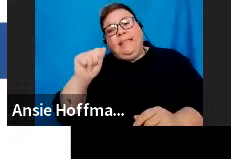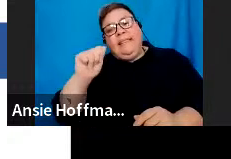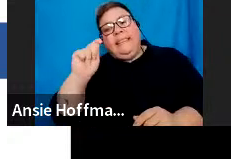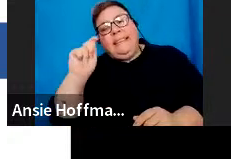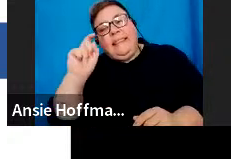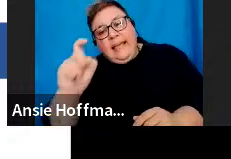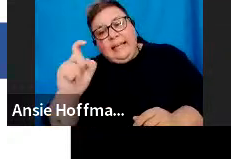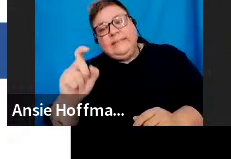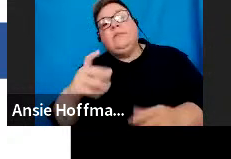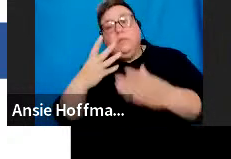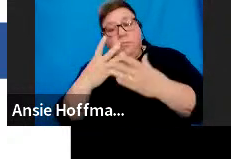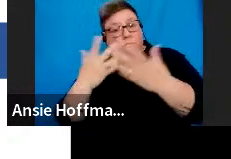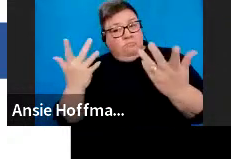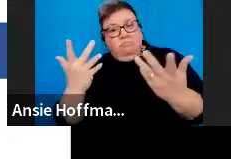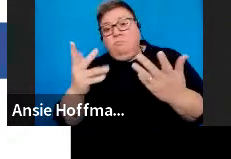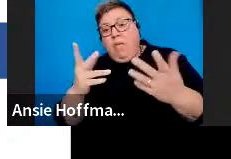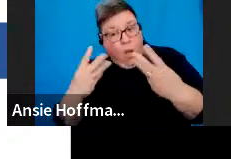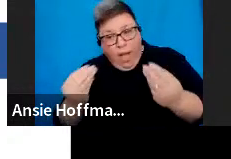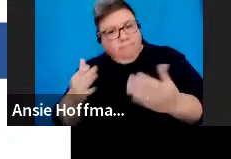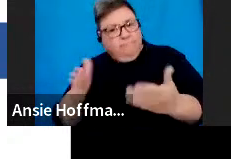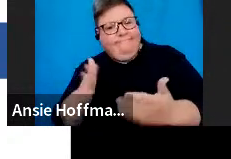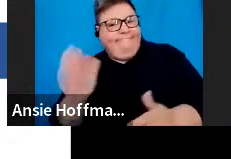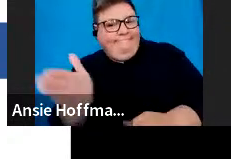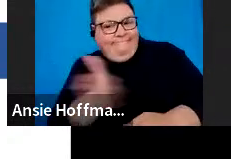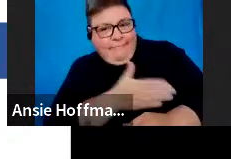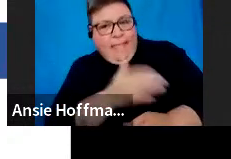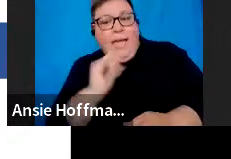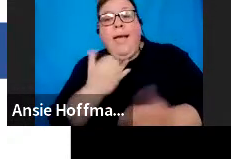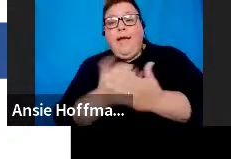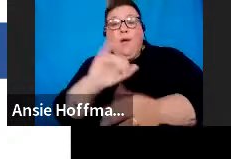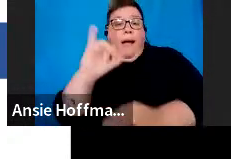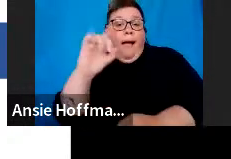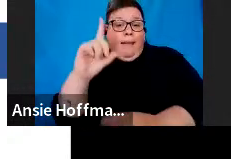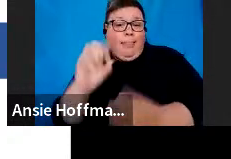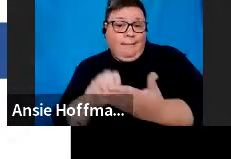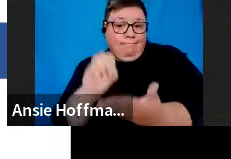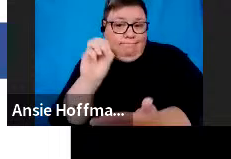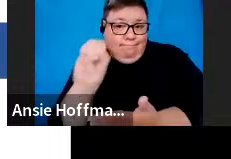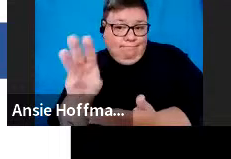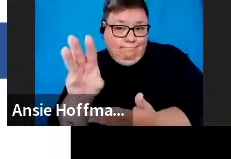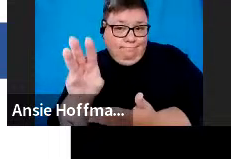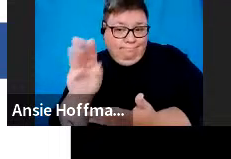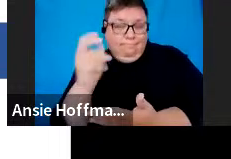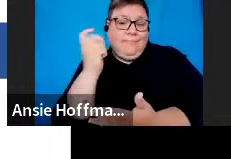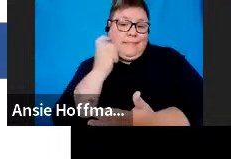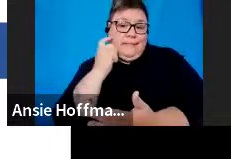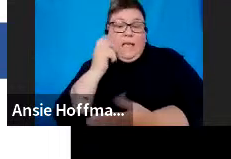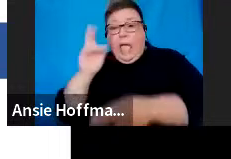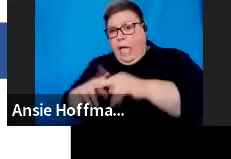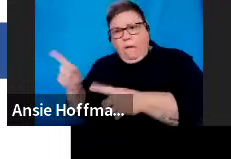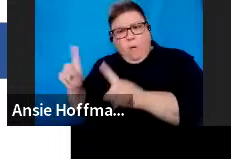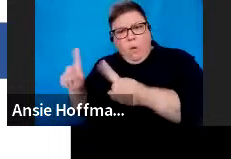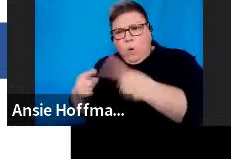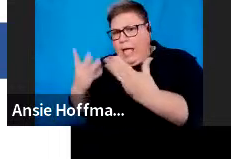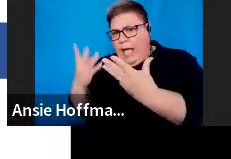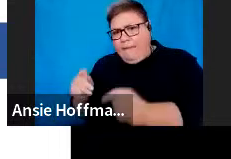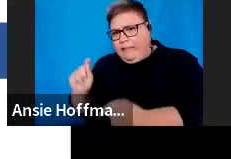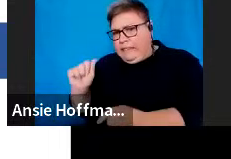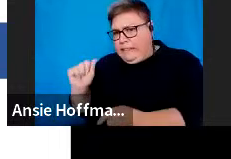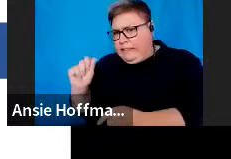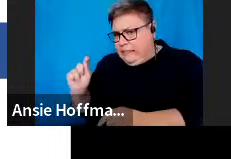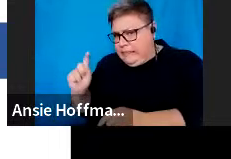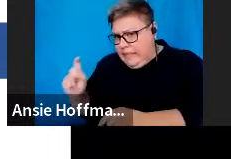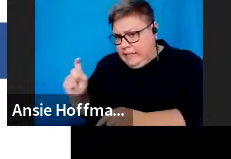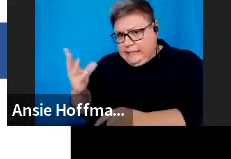ID number is known. So, if the taxpayer or member is not registered for income tax, select one of the